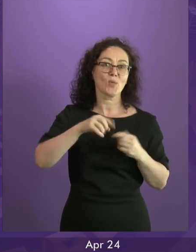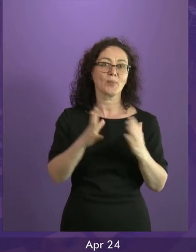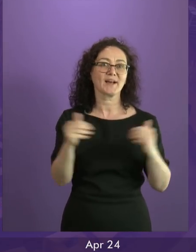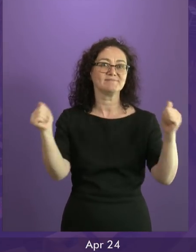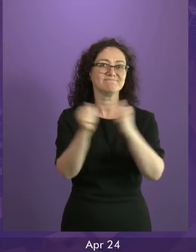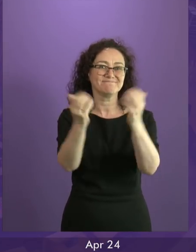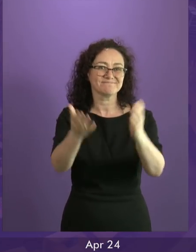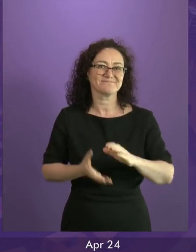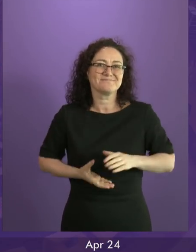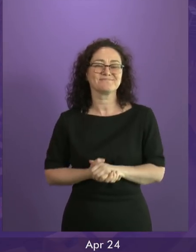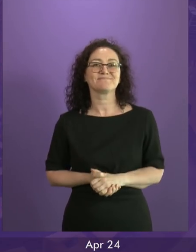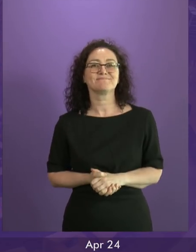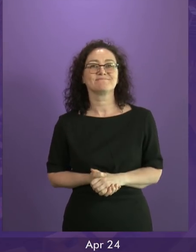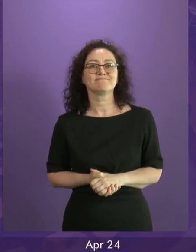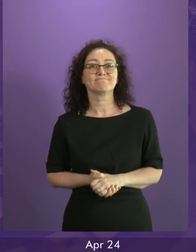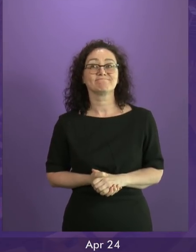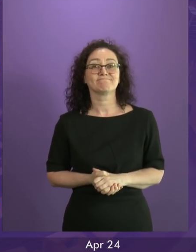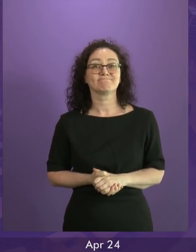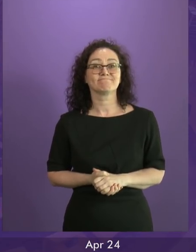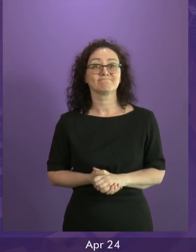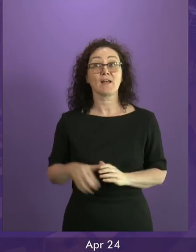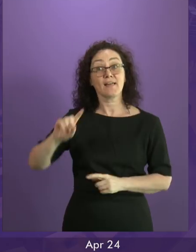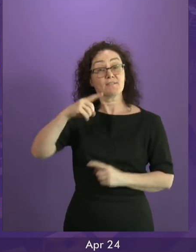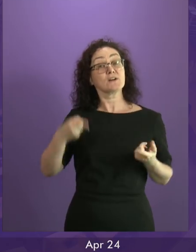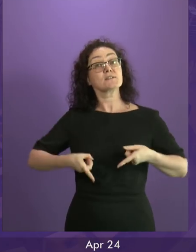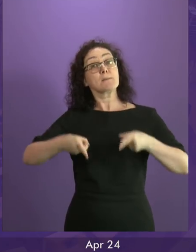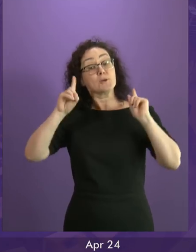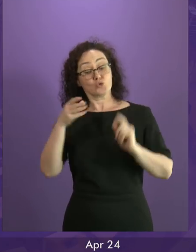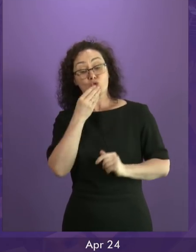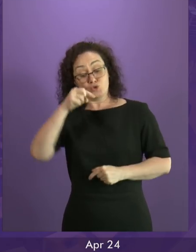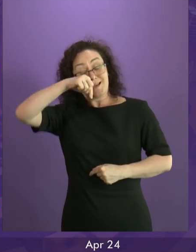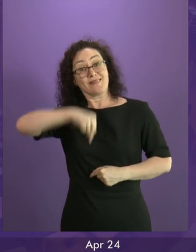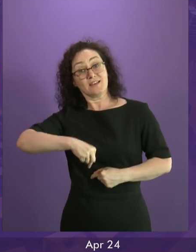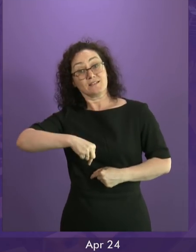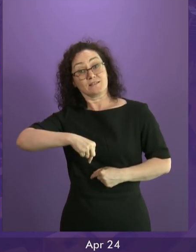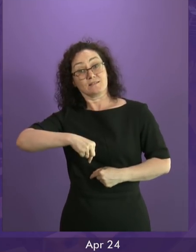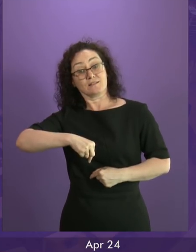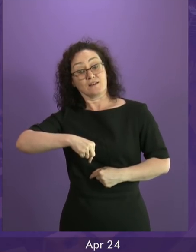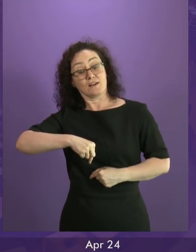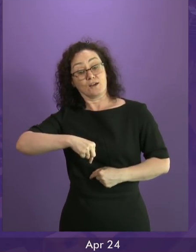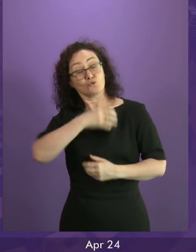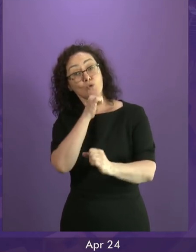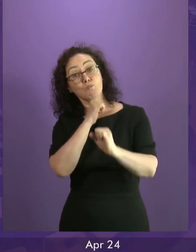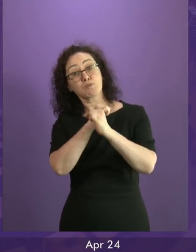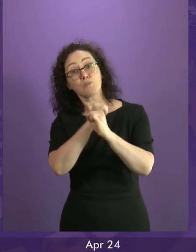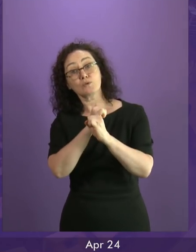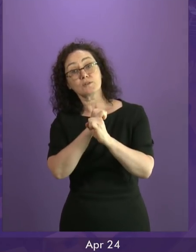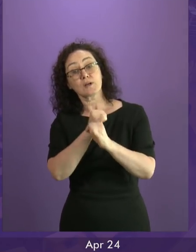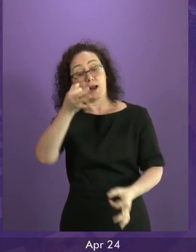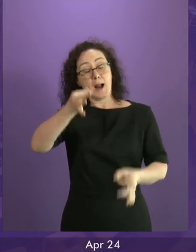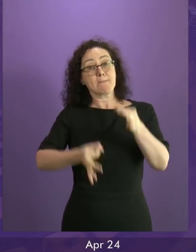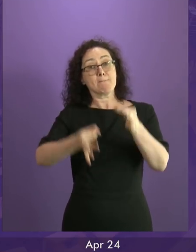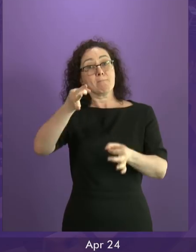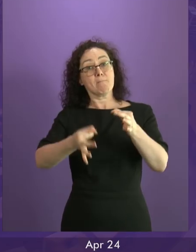The First Minister is using this parliamentary platform for a party platform. And in that, she is